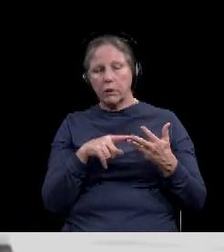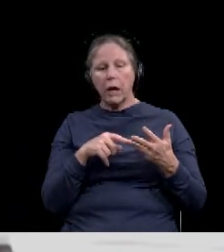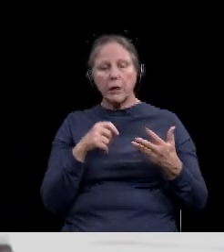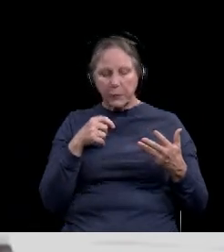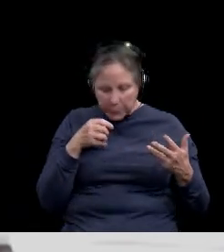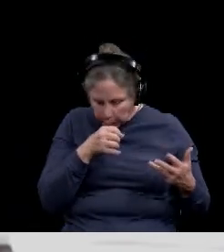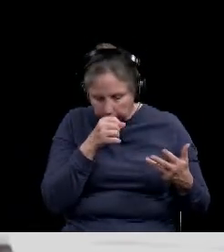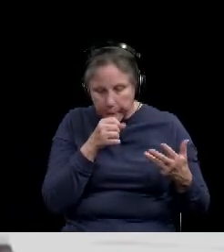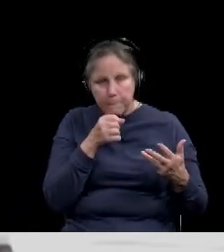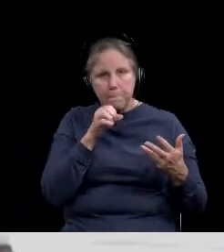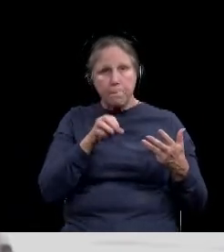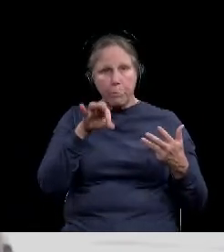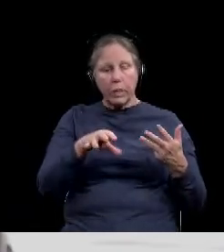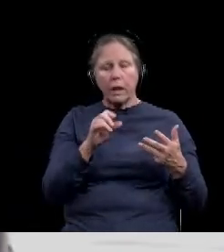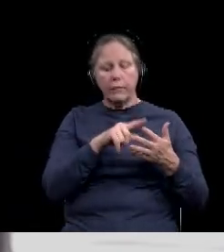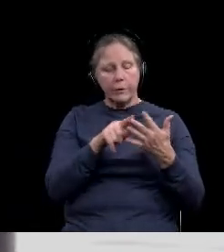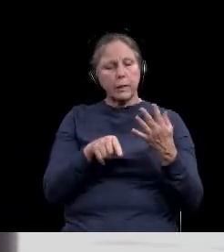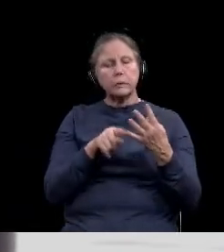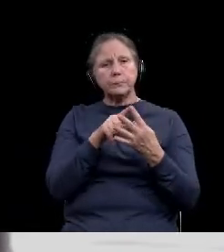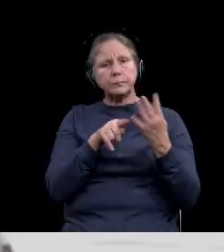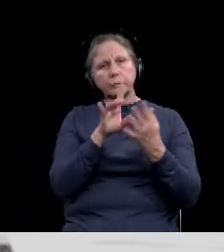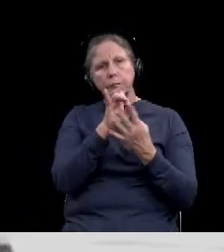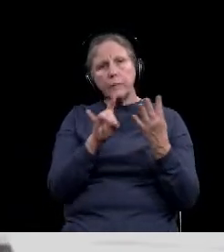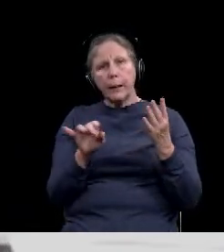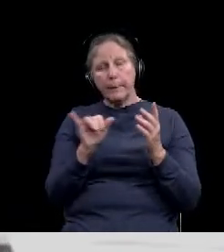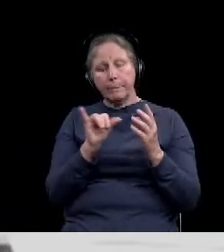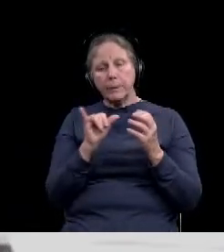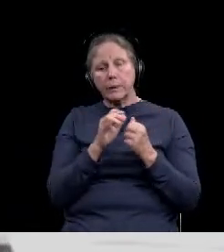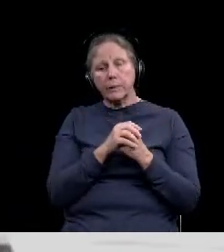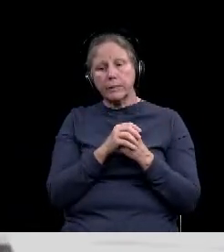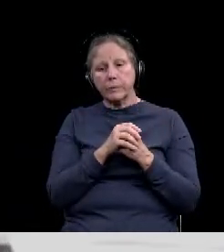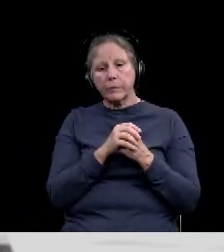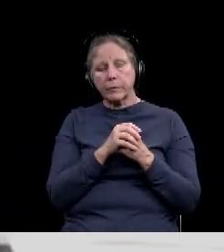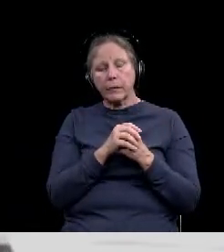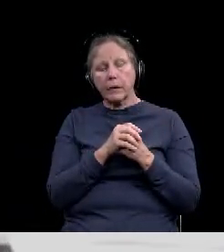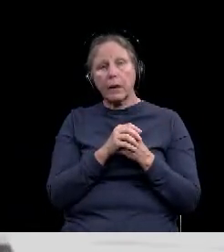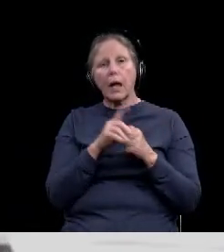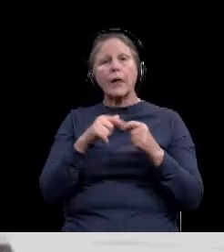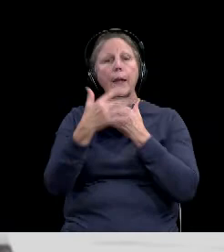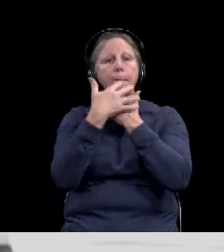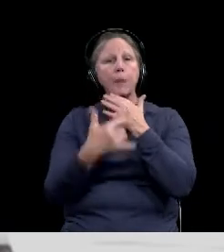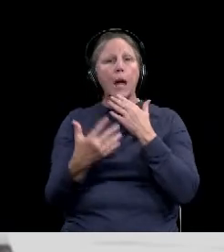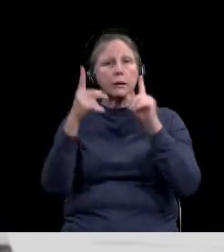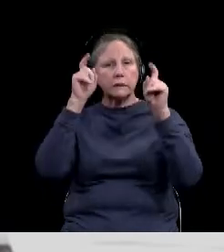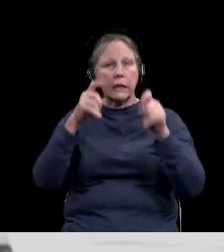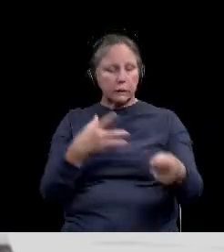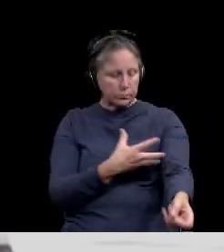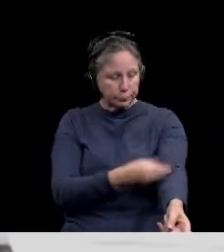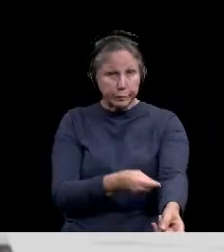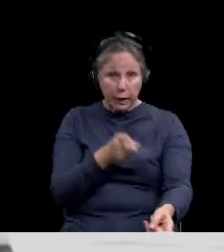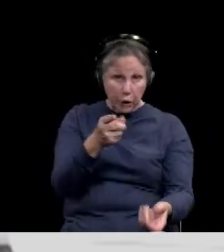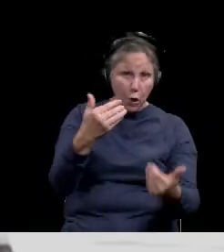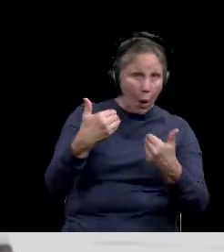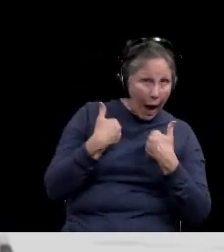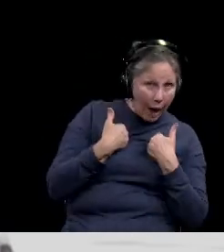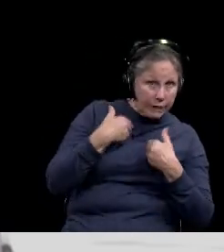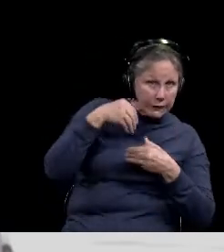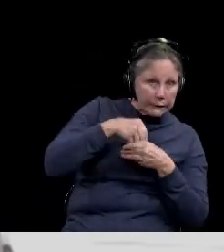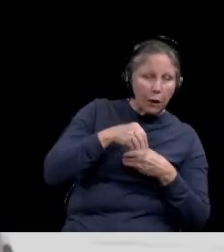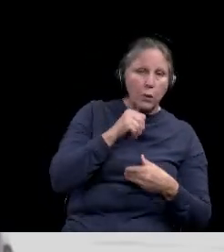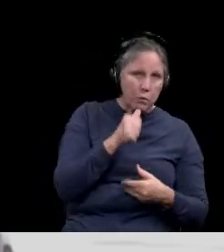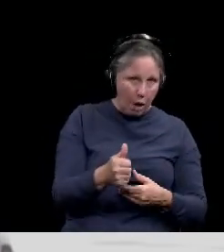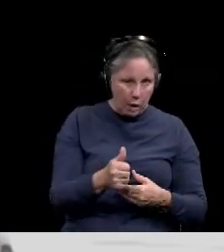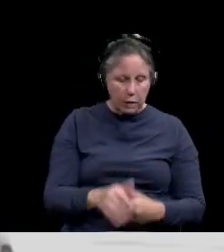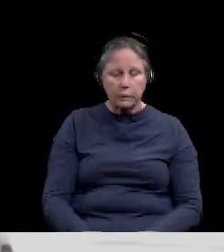test. Um, those are all options as well. And then there's, uh, blood testing that looks for antibodies, antigens. Um, and